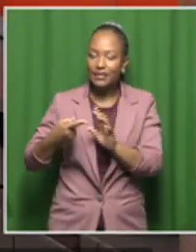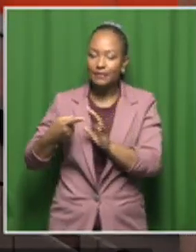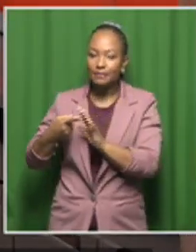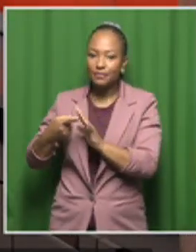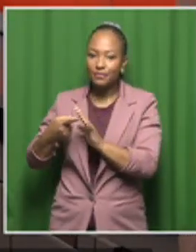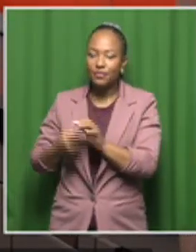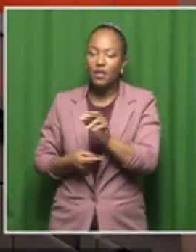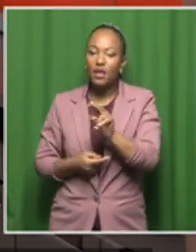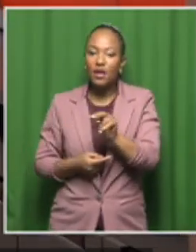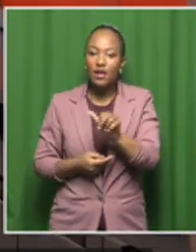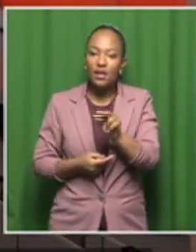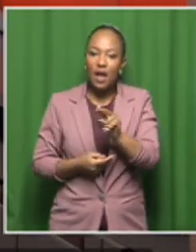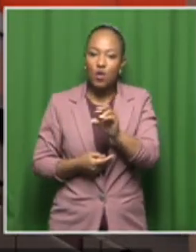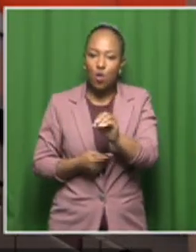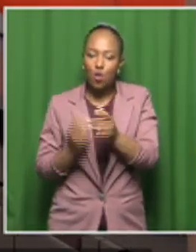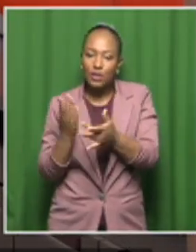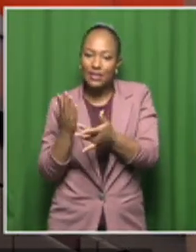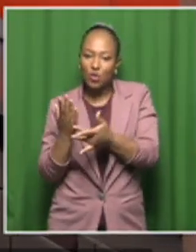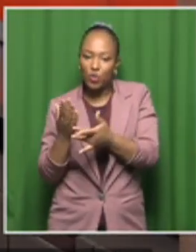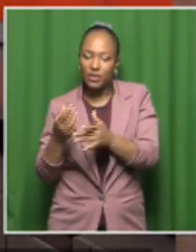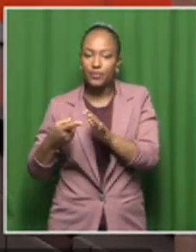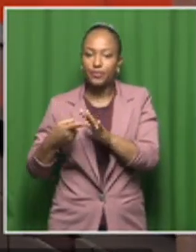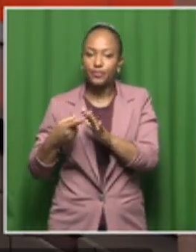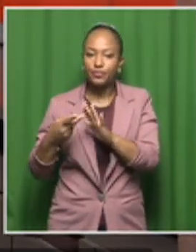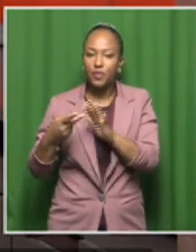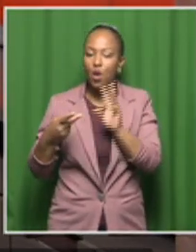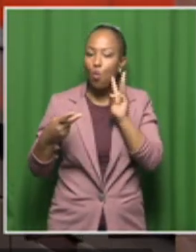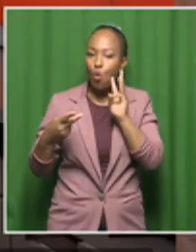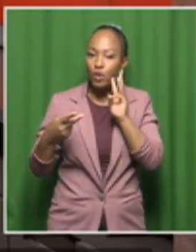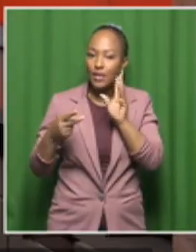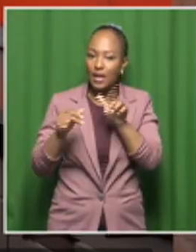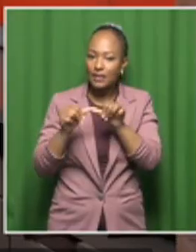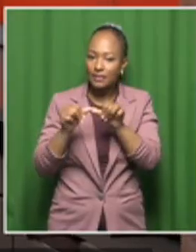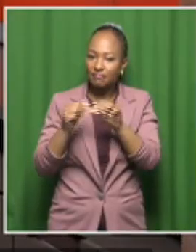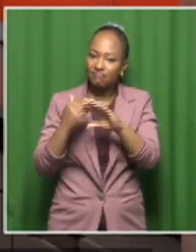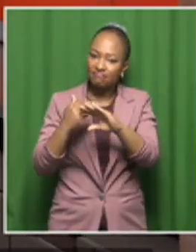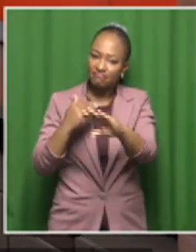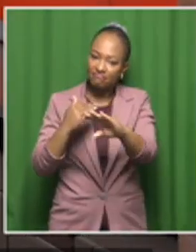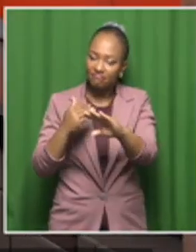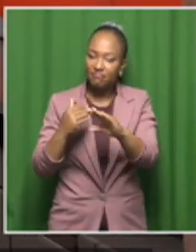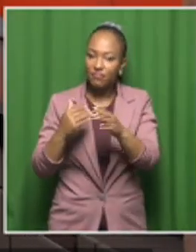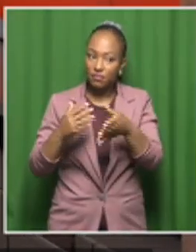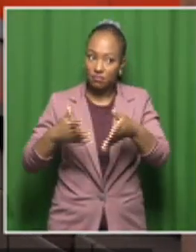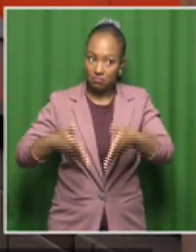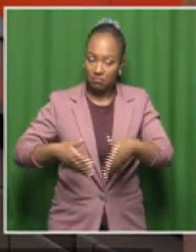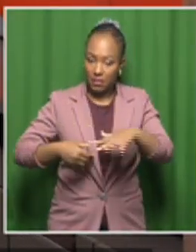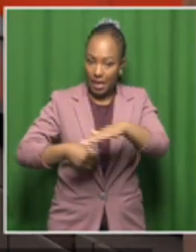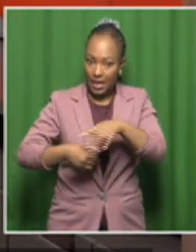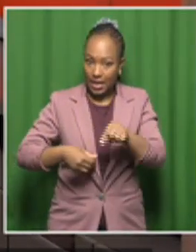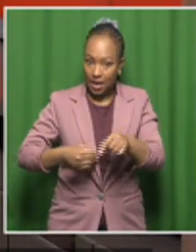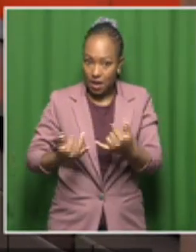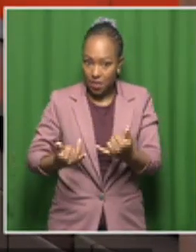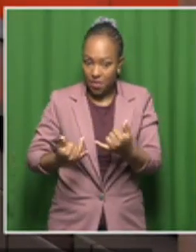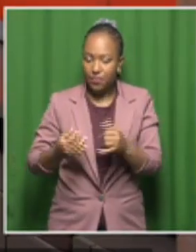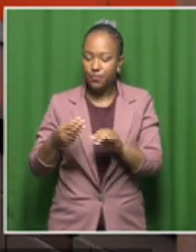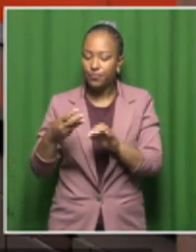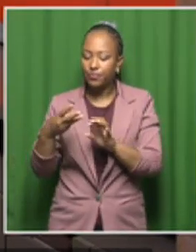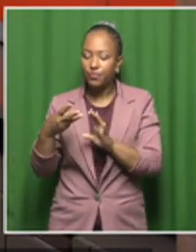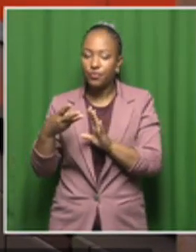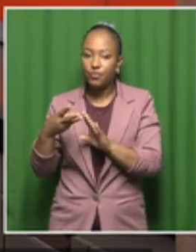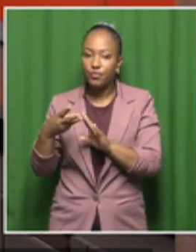nanotechnology and then it's water sustainability which is where we are right now. They also